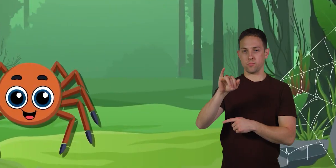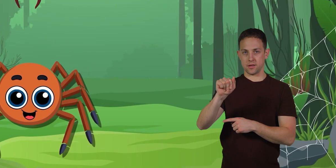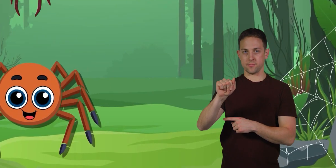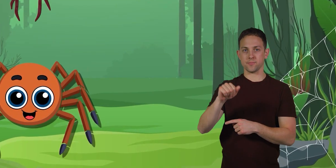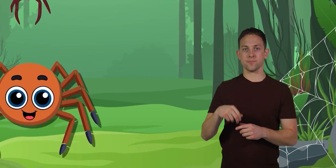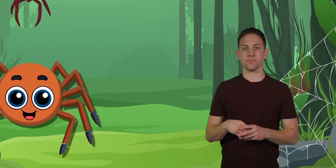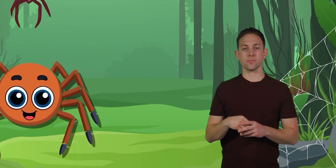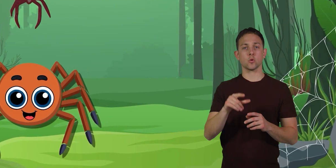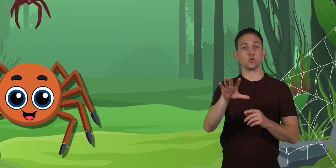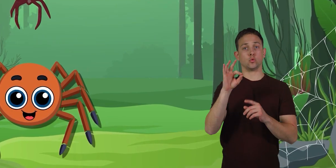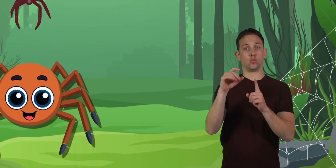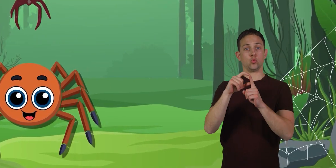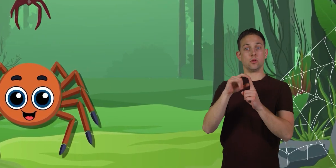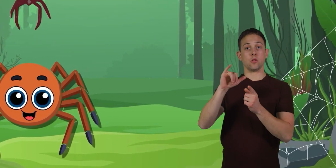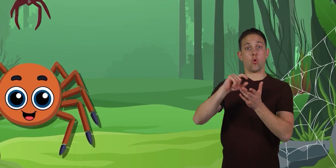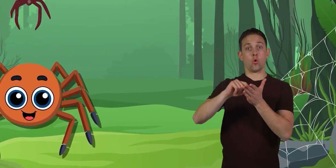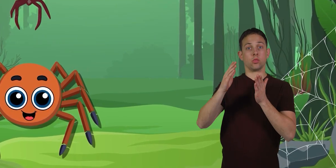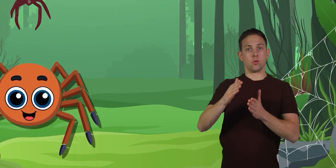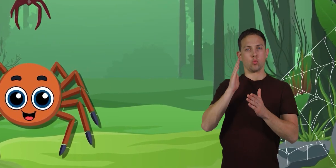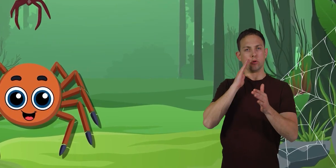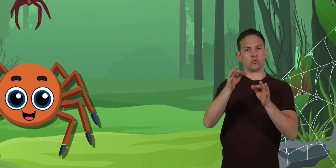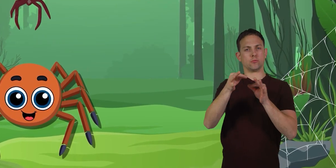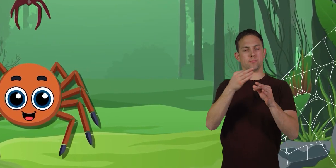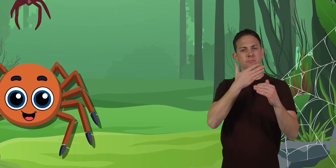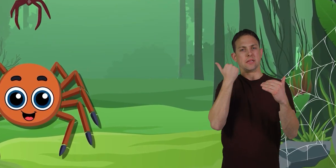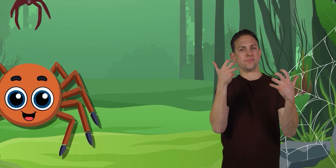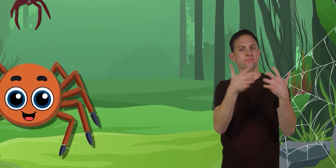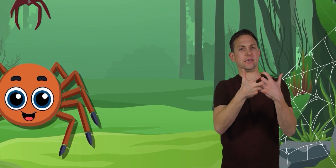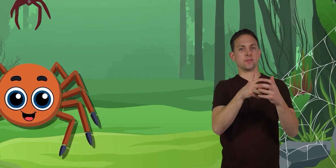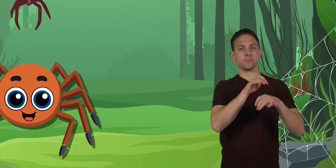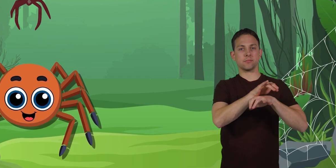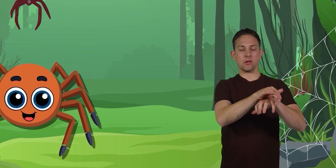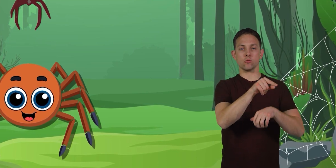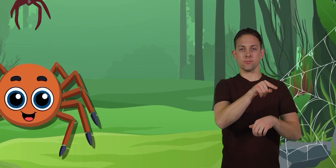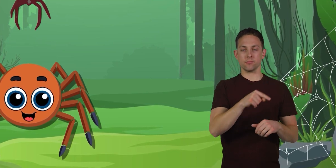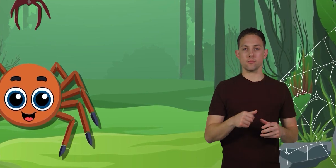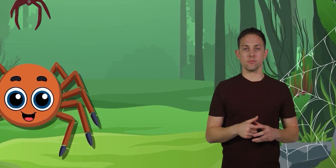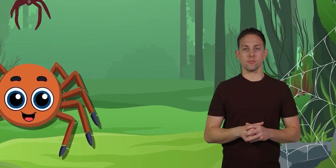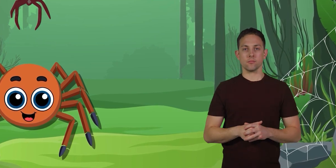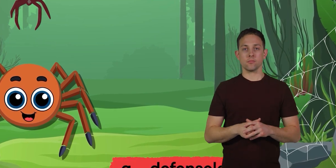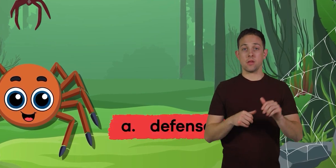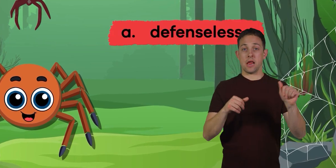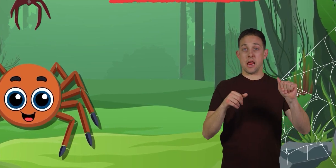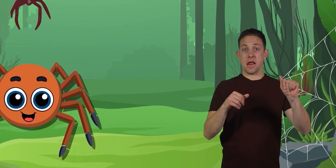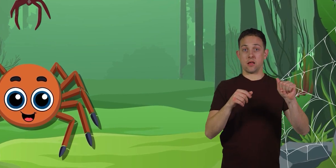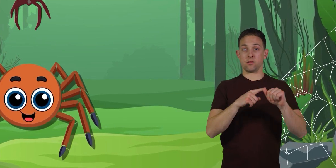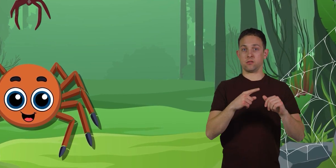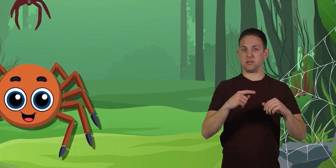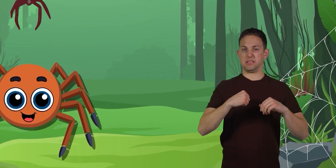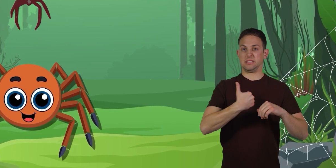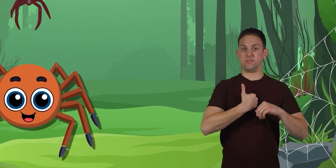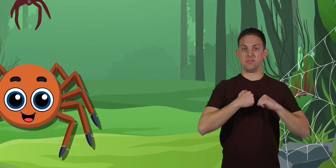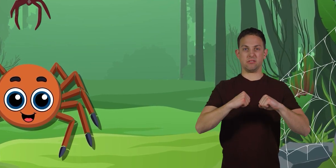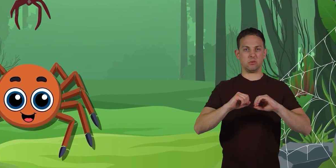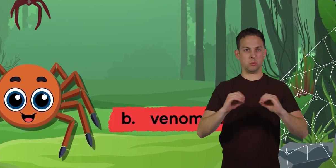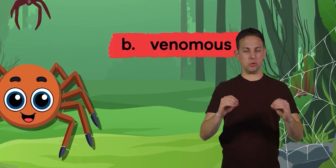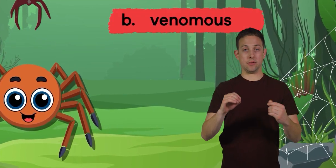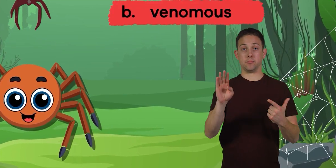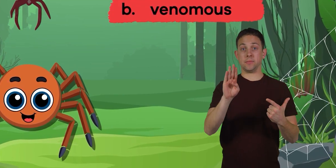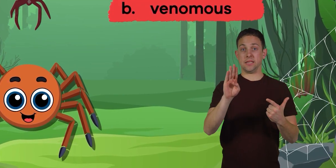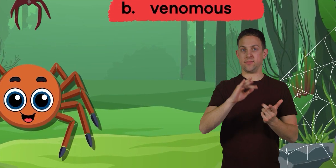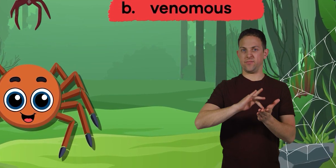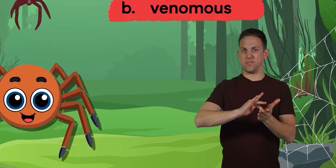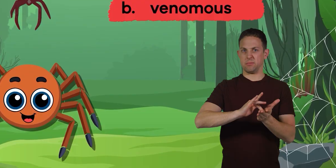Choose the word the author would say best describes spiders. A. Defenseless. B.